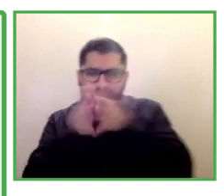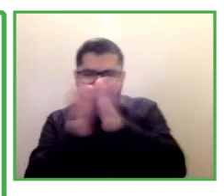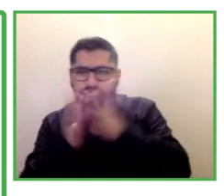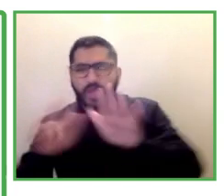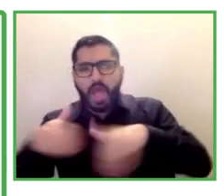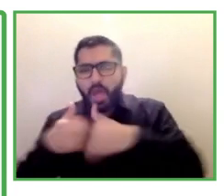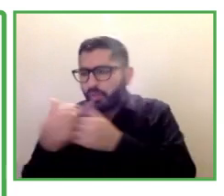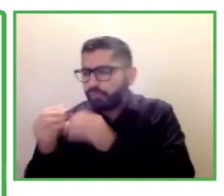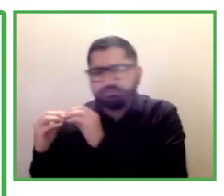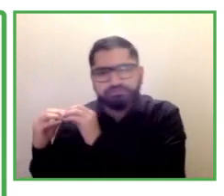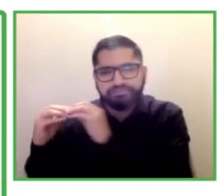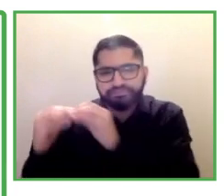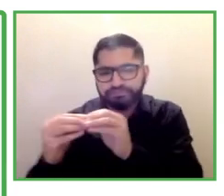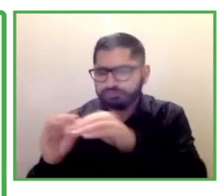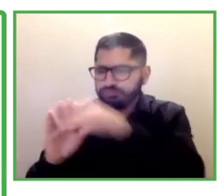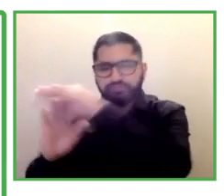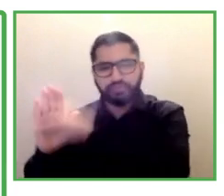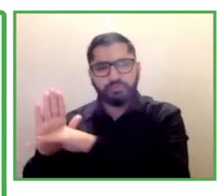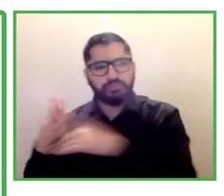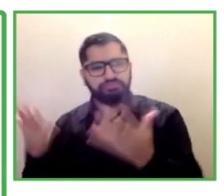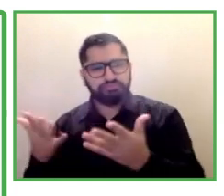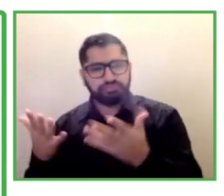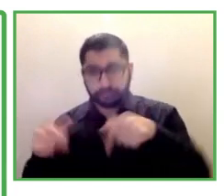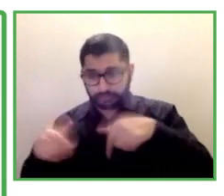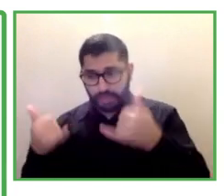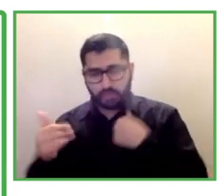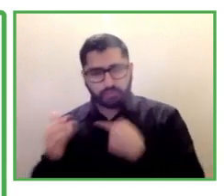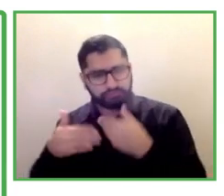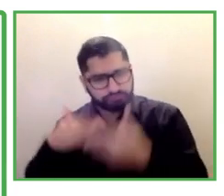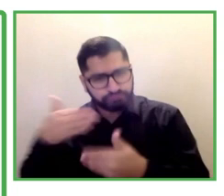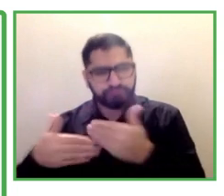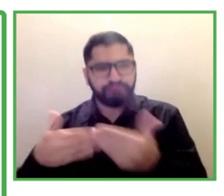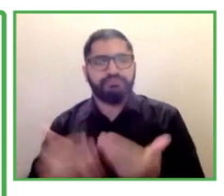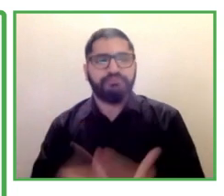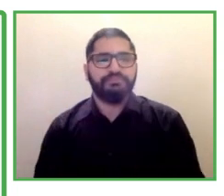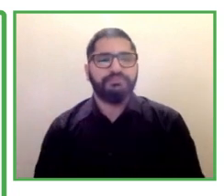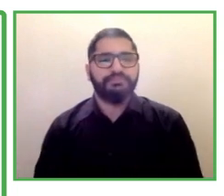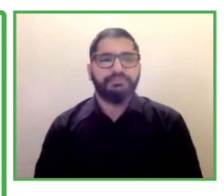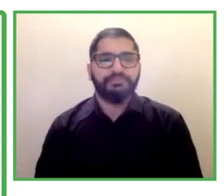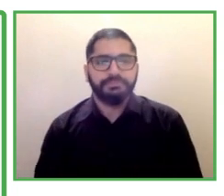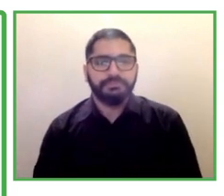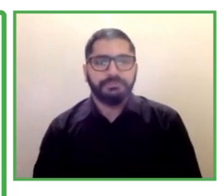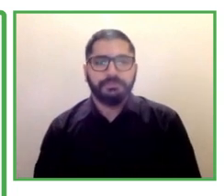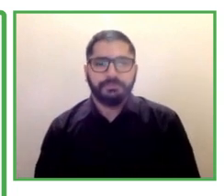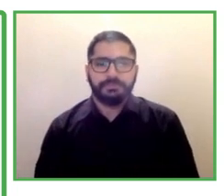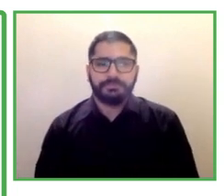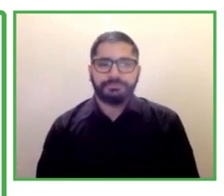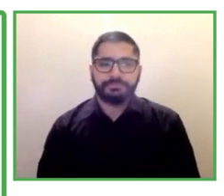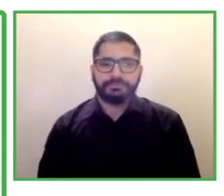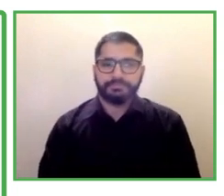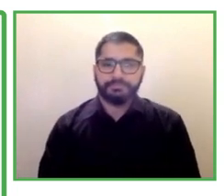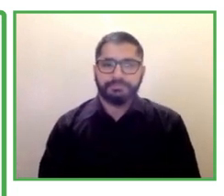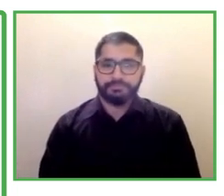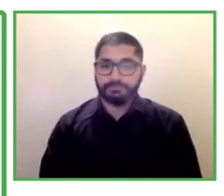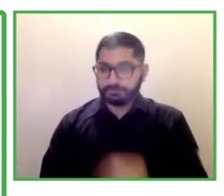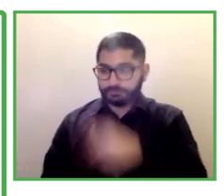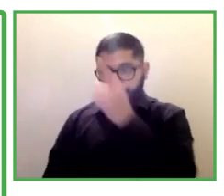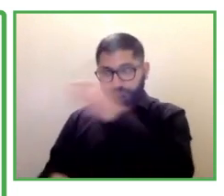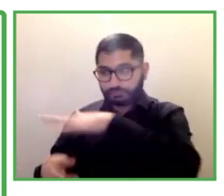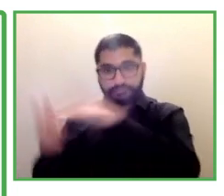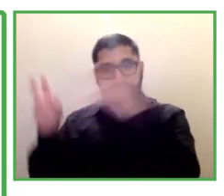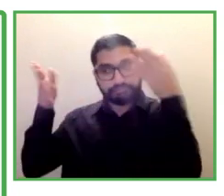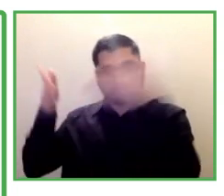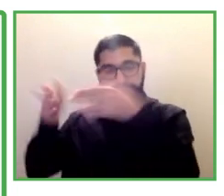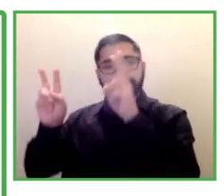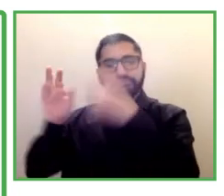students through the strong relationships that we have with all the Australian universities so we have developed really strong uh connections within both the